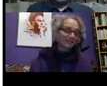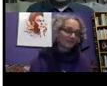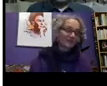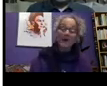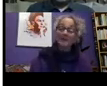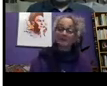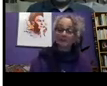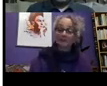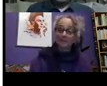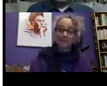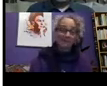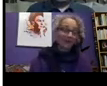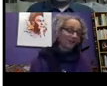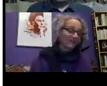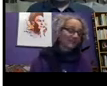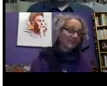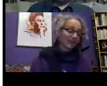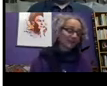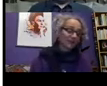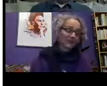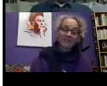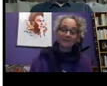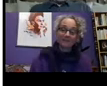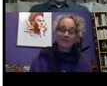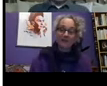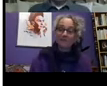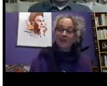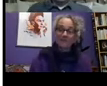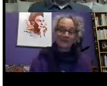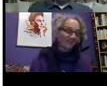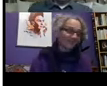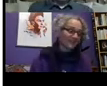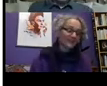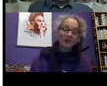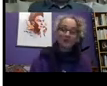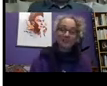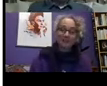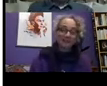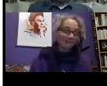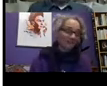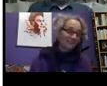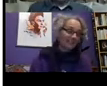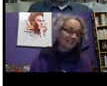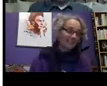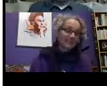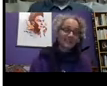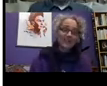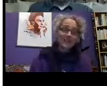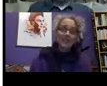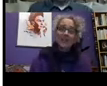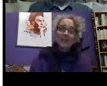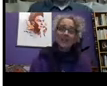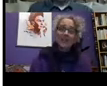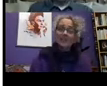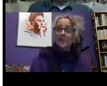only for quite a privileged minority of the public, depending on where you live and what your demographic status is.